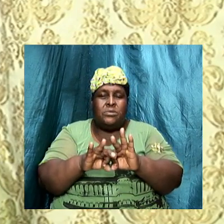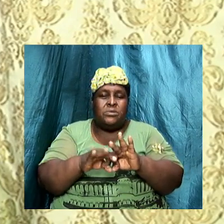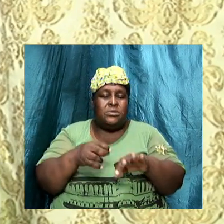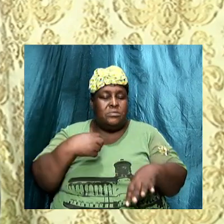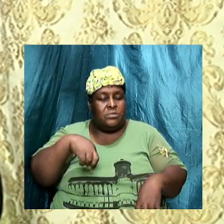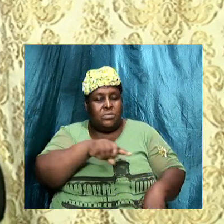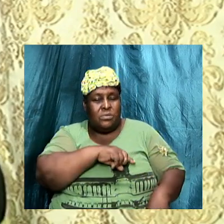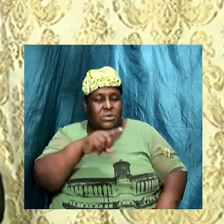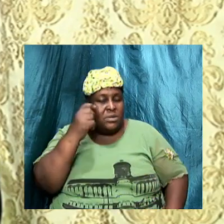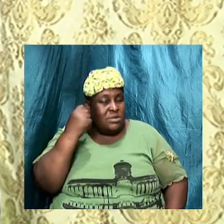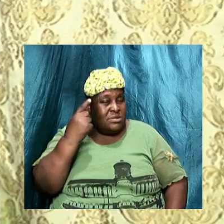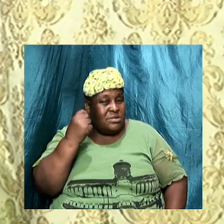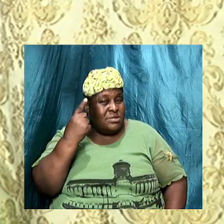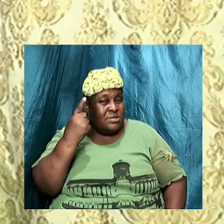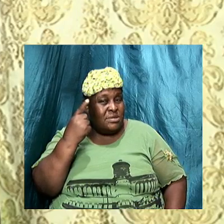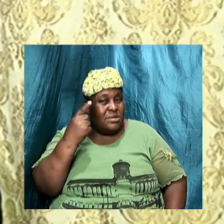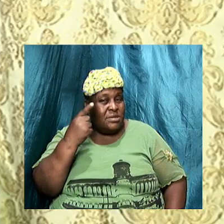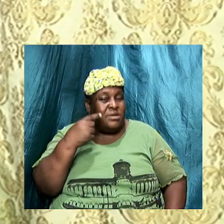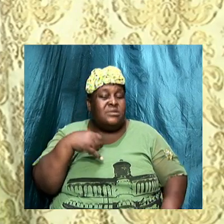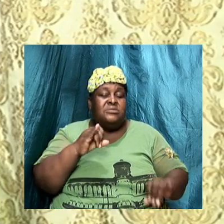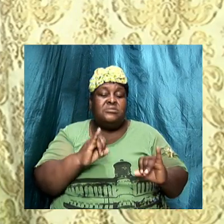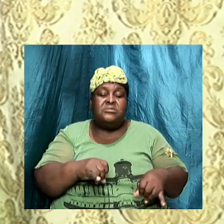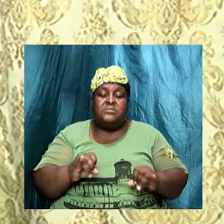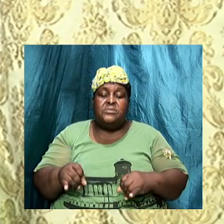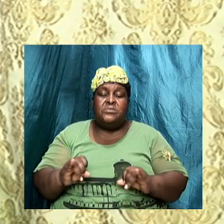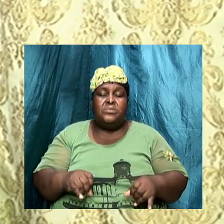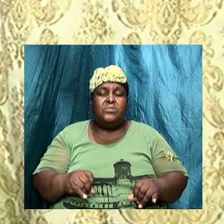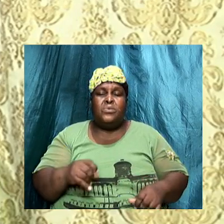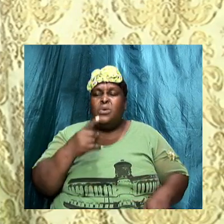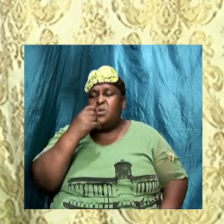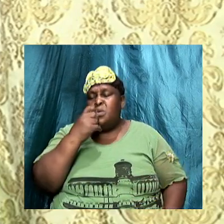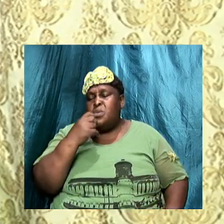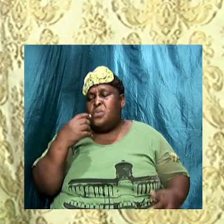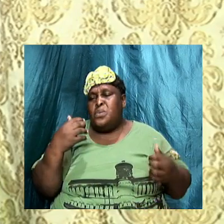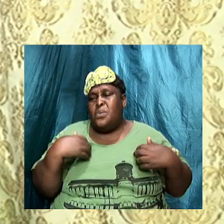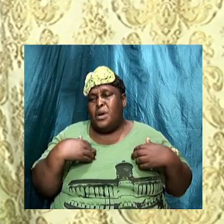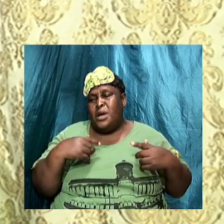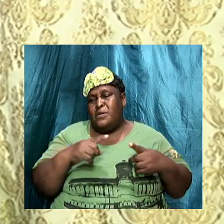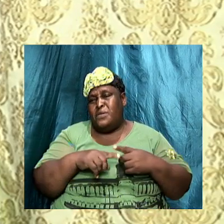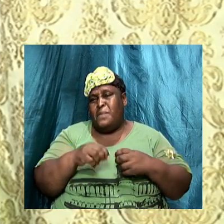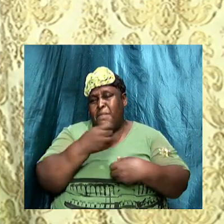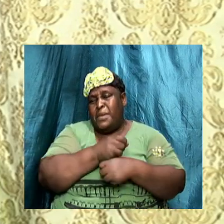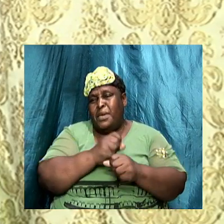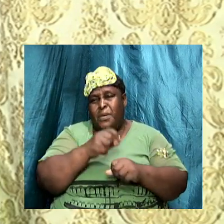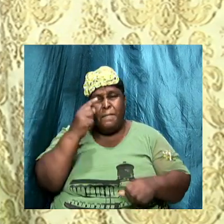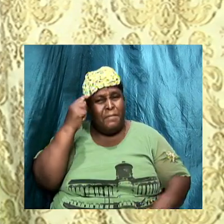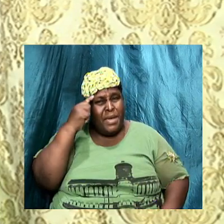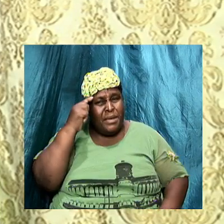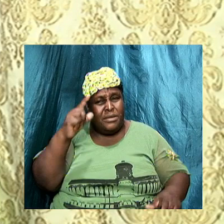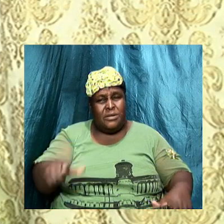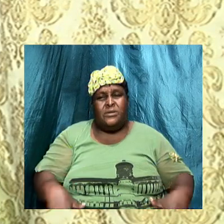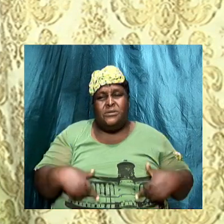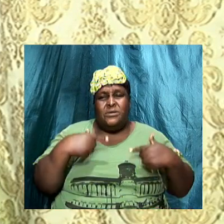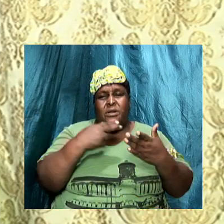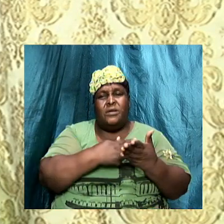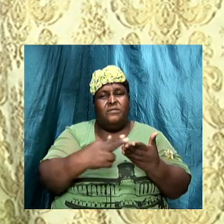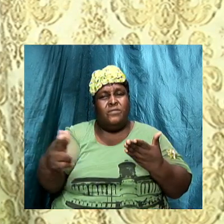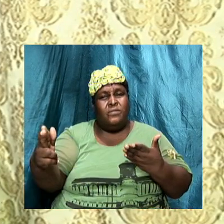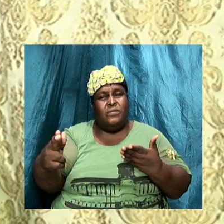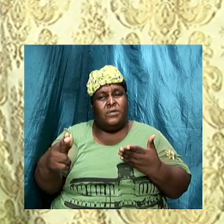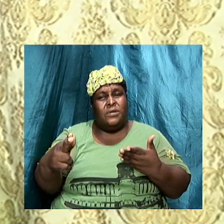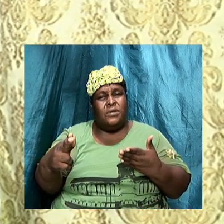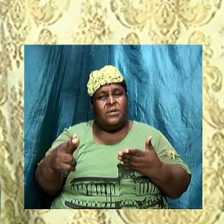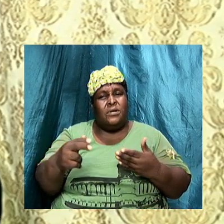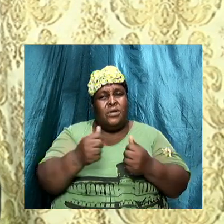that it is the individual who has to make up in his mind to live holy. Without